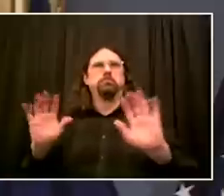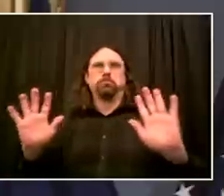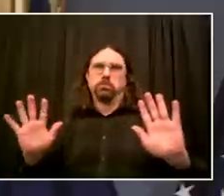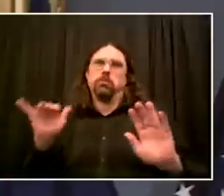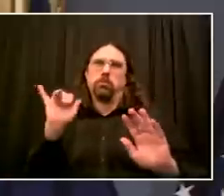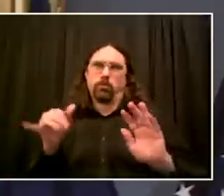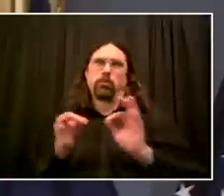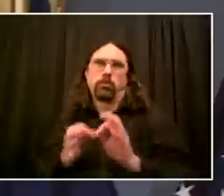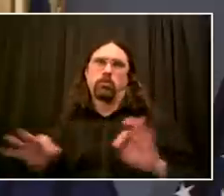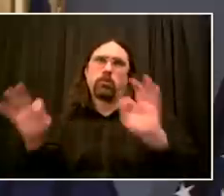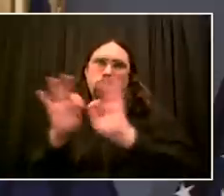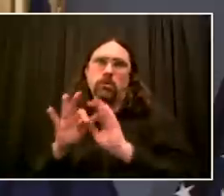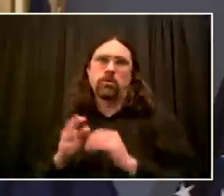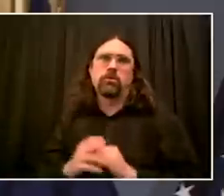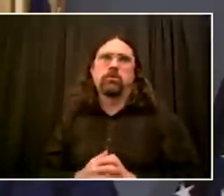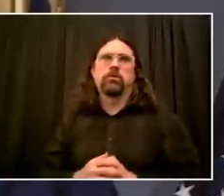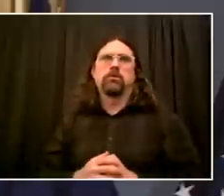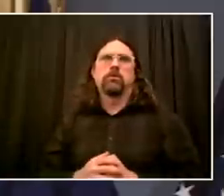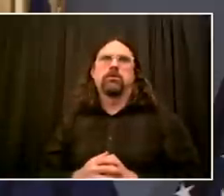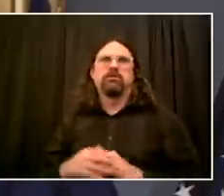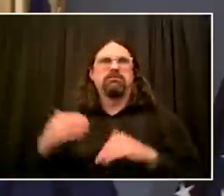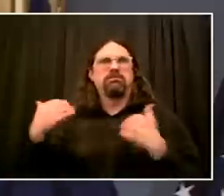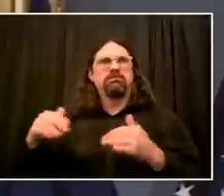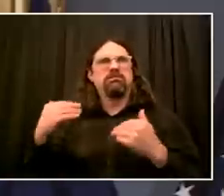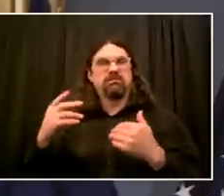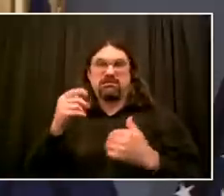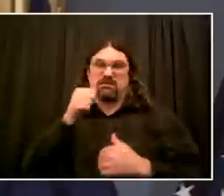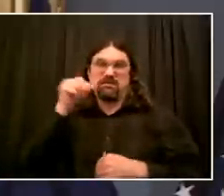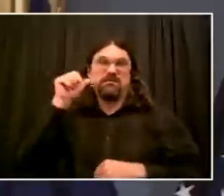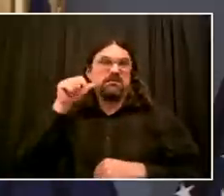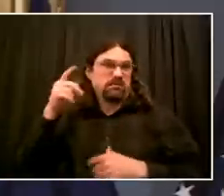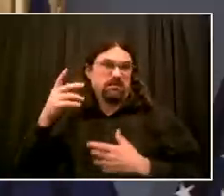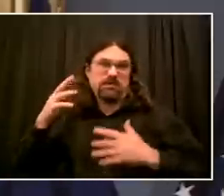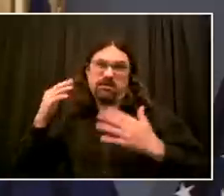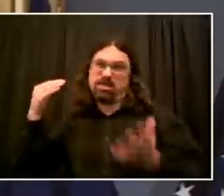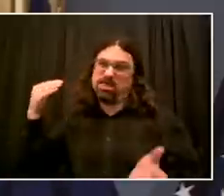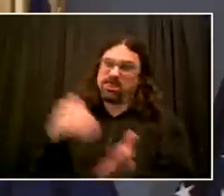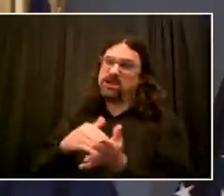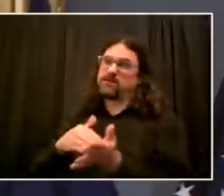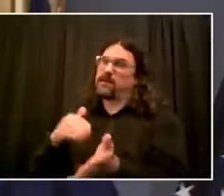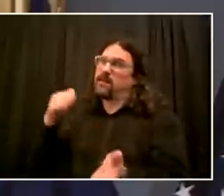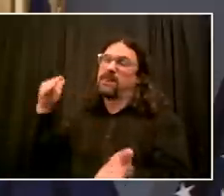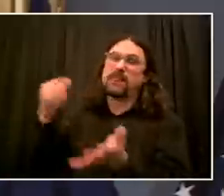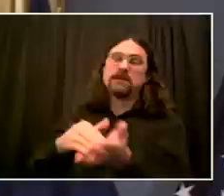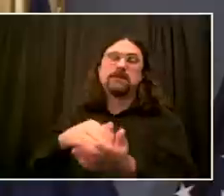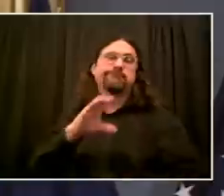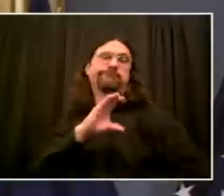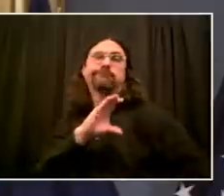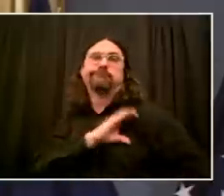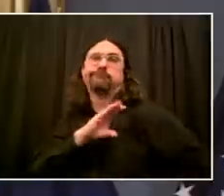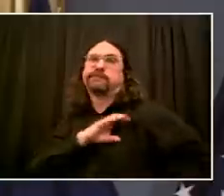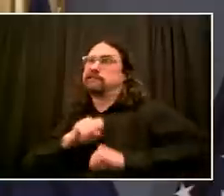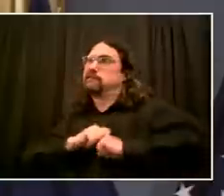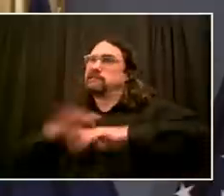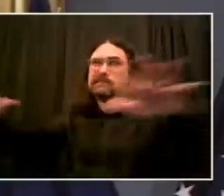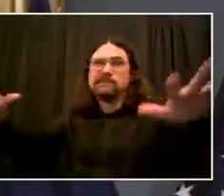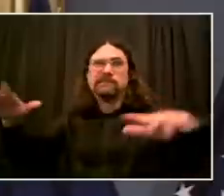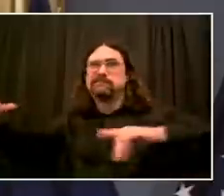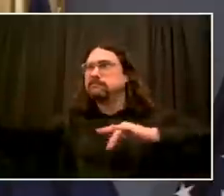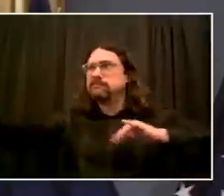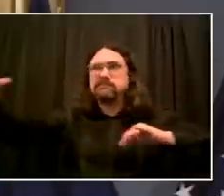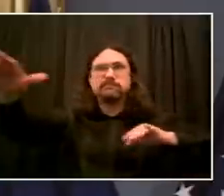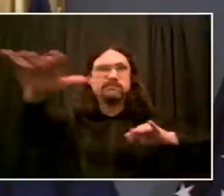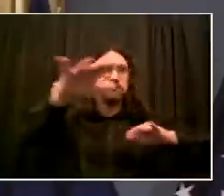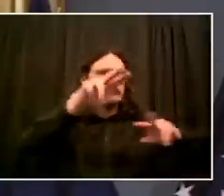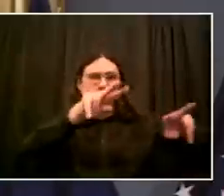situation, to guard peaceful protest, but also to deal with any acts of violence, any attempt to attack people or attack